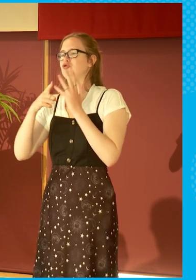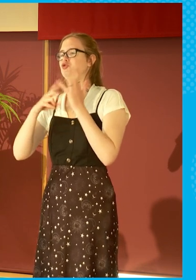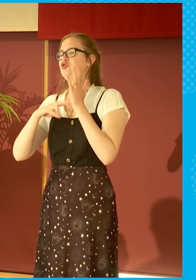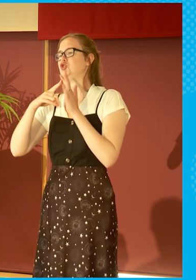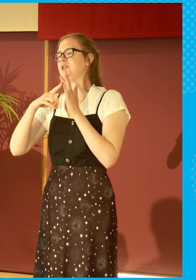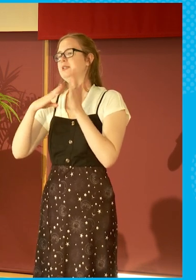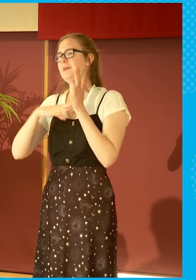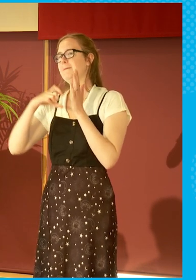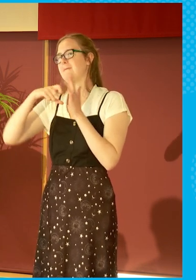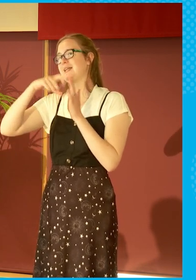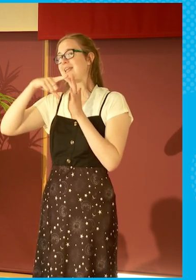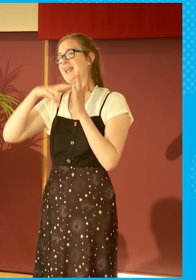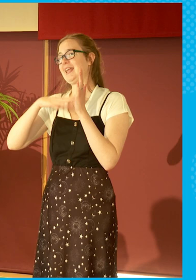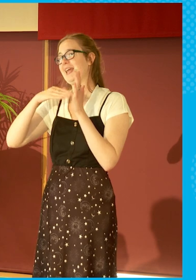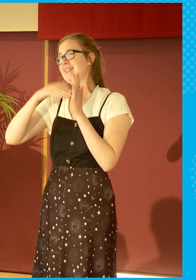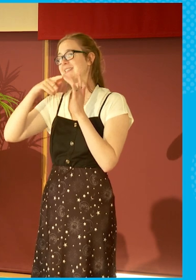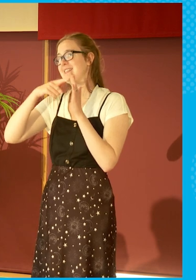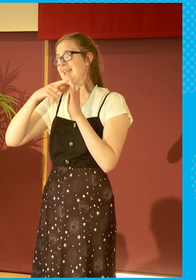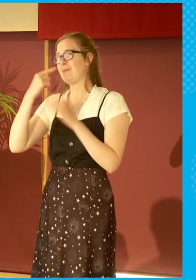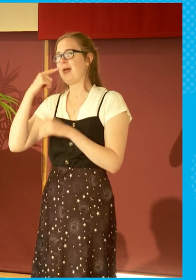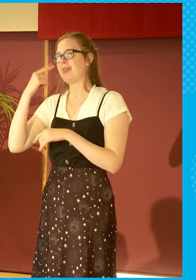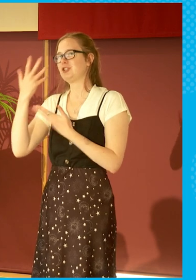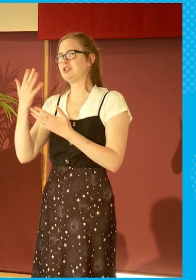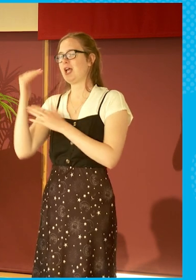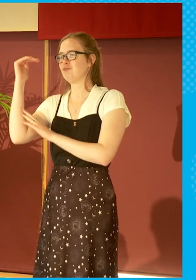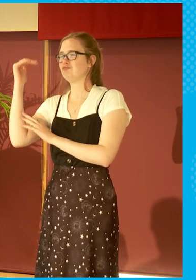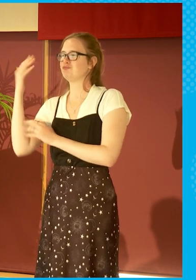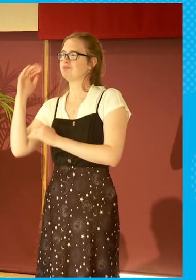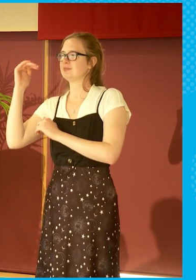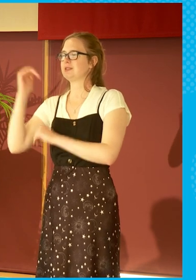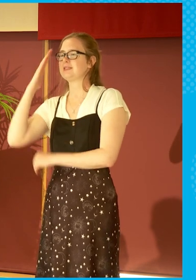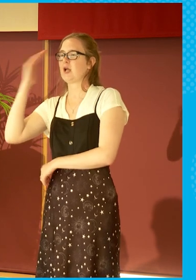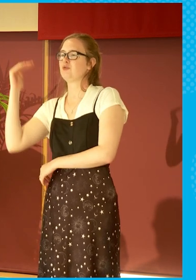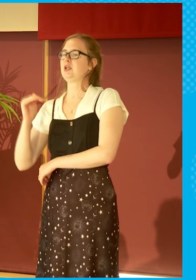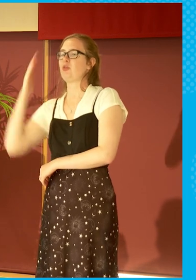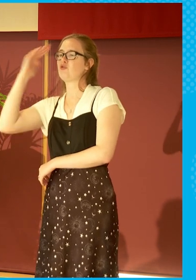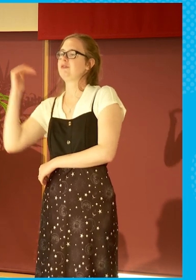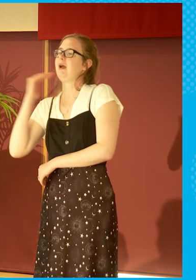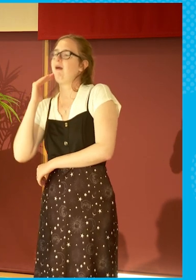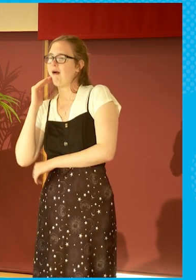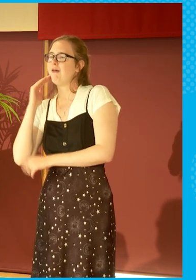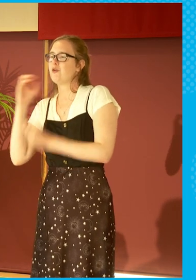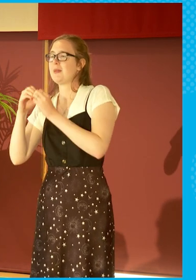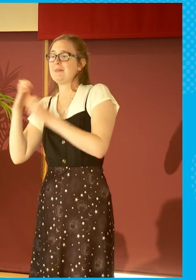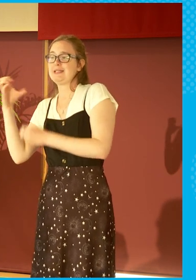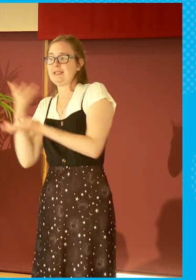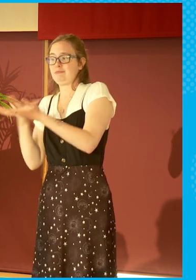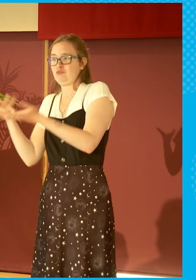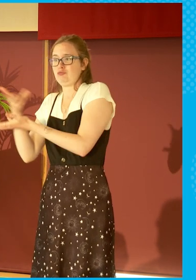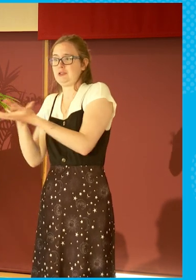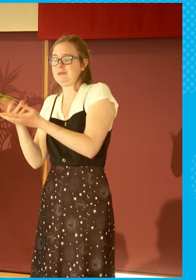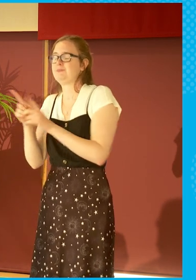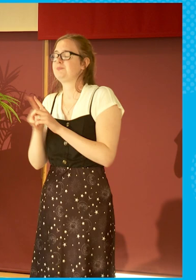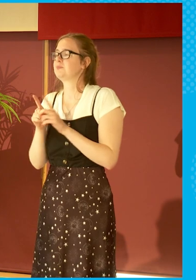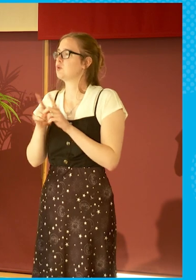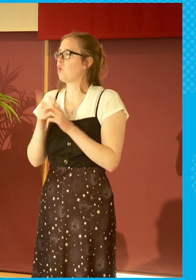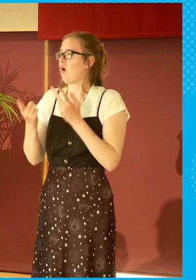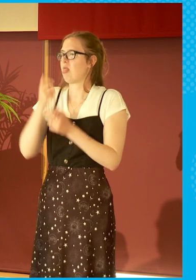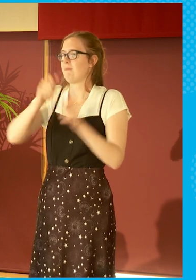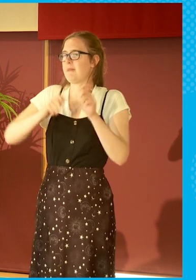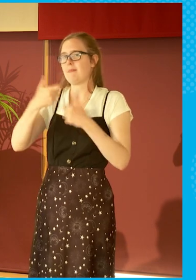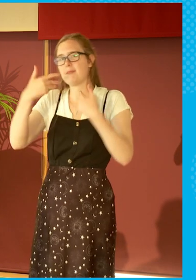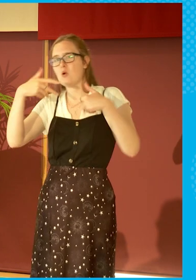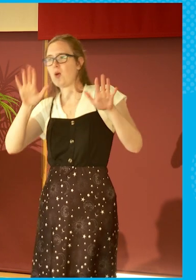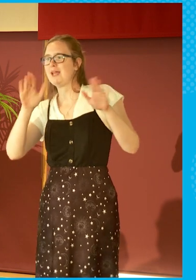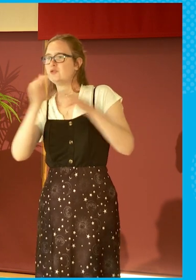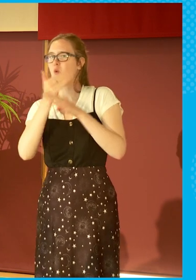although she is now the, I think, South Korea correspondent for the BBC. And a number of other Scottish journalists, Laura Bicker, for example, have gone off to work